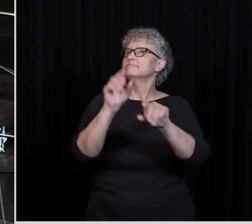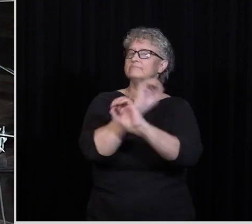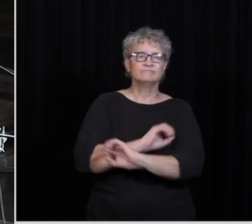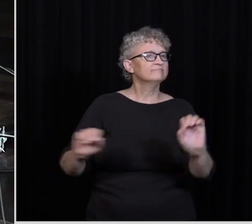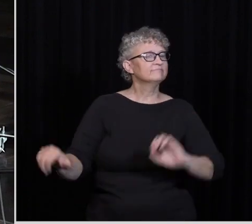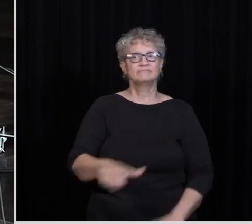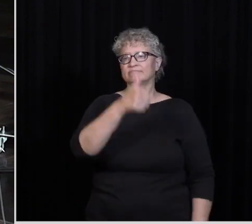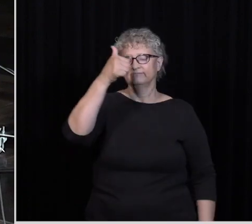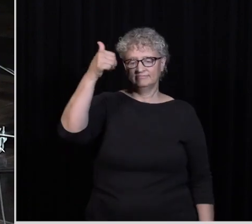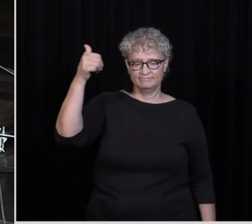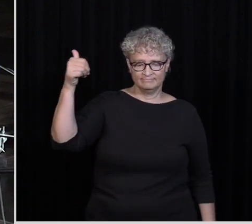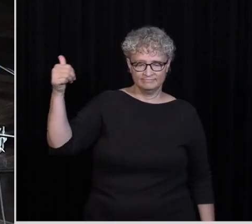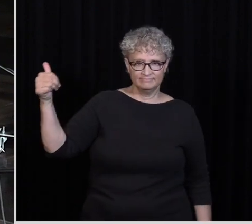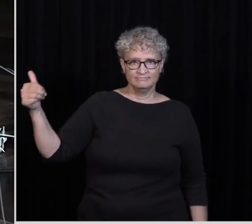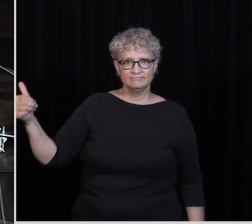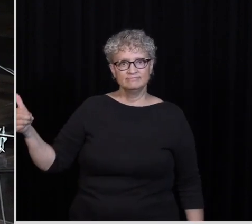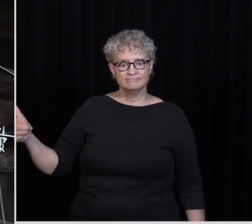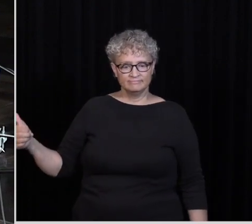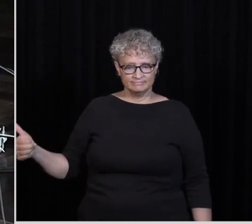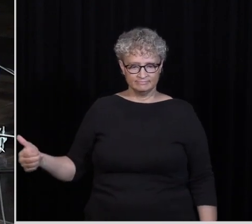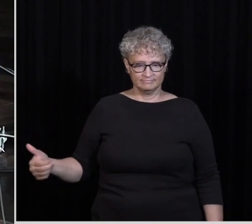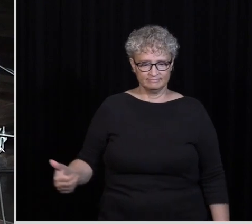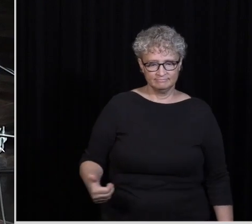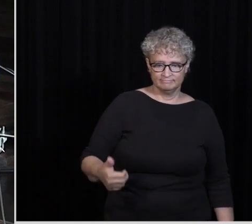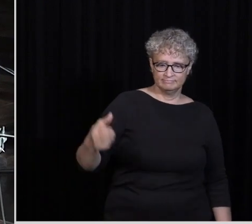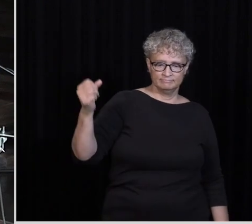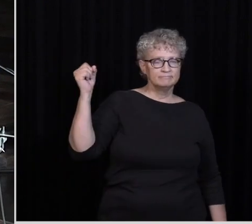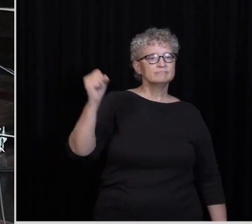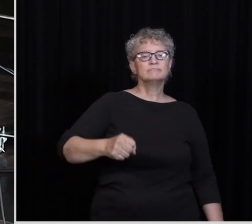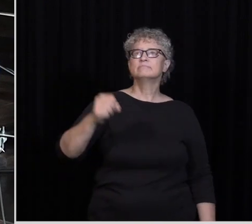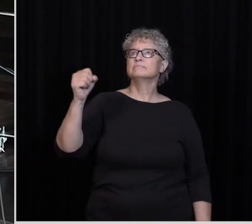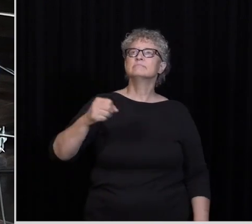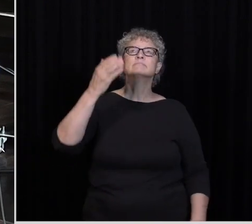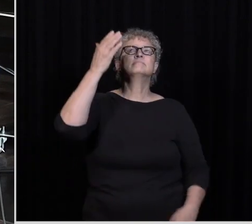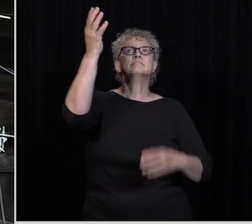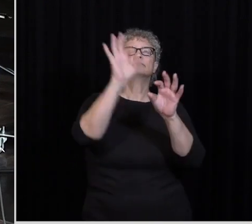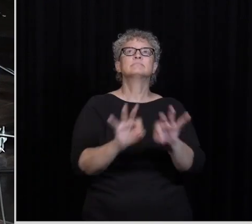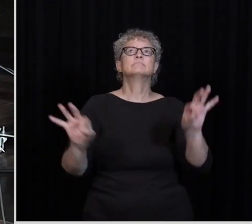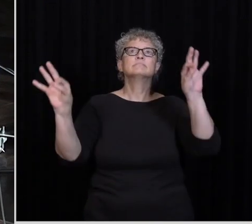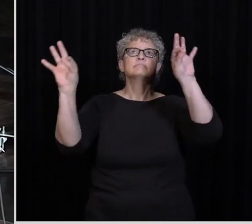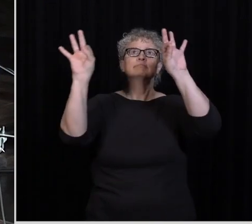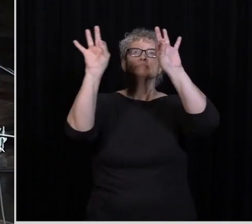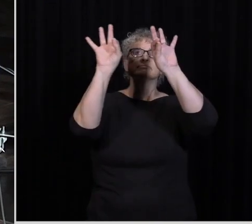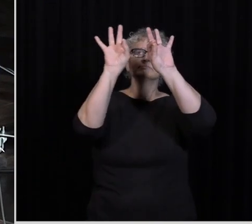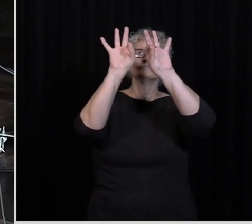like no other You are worthy